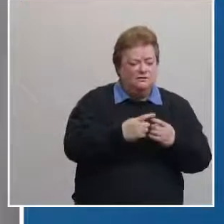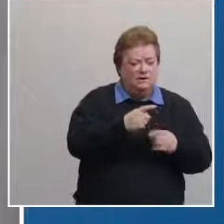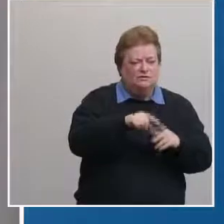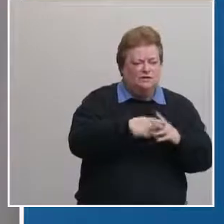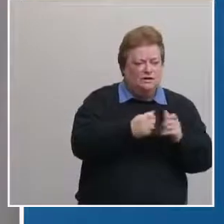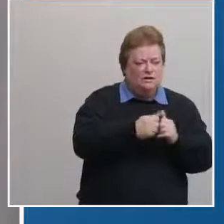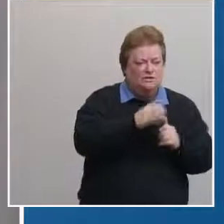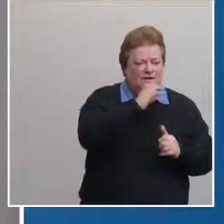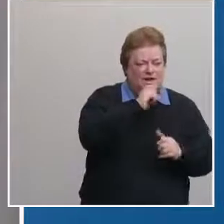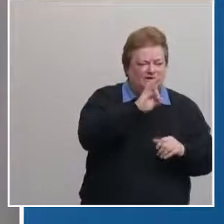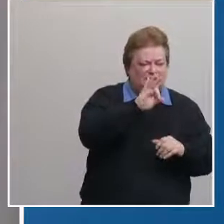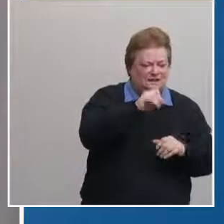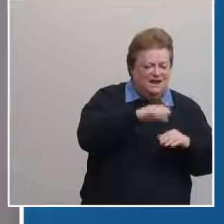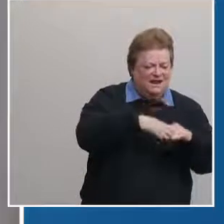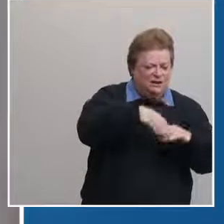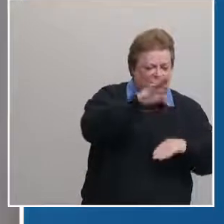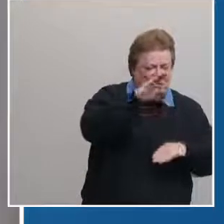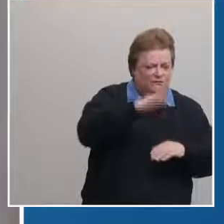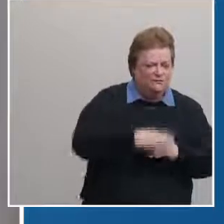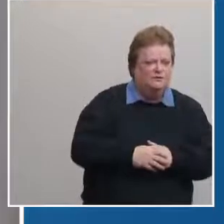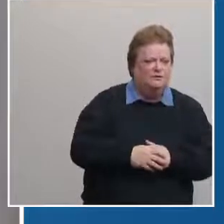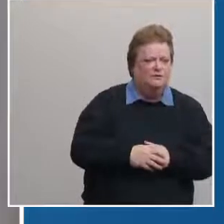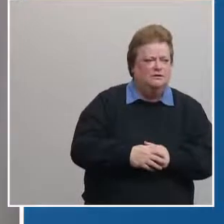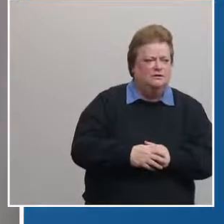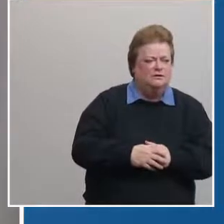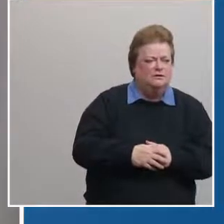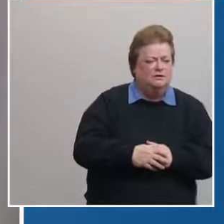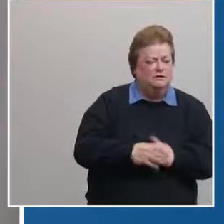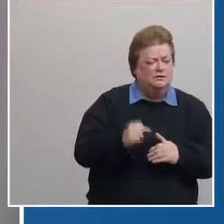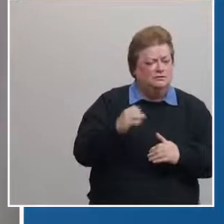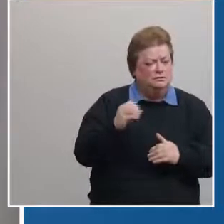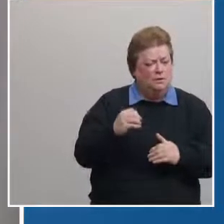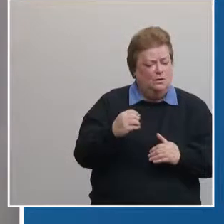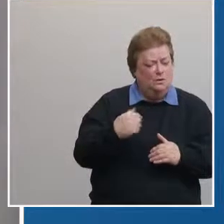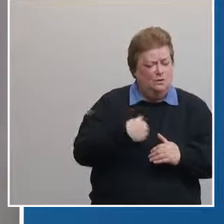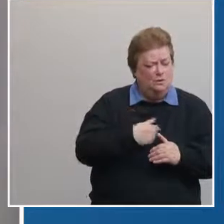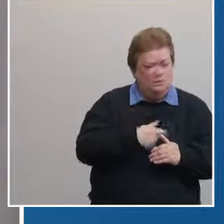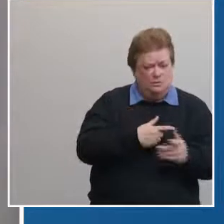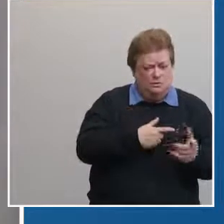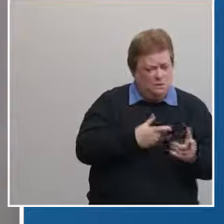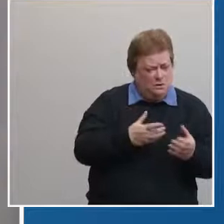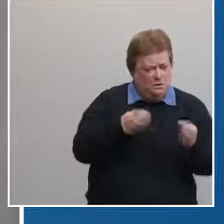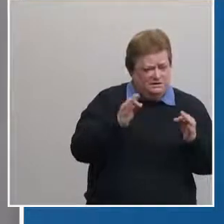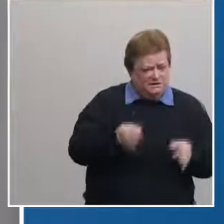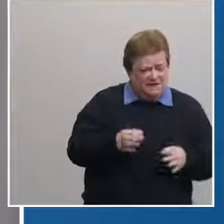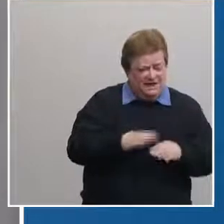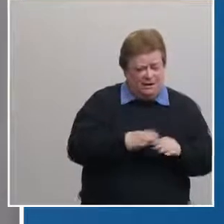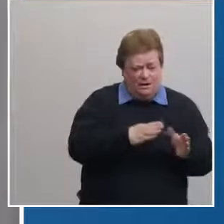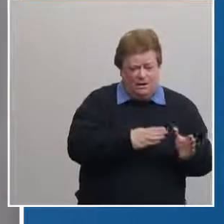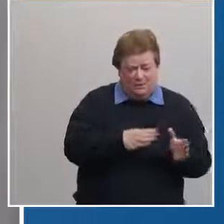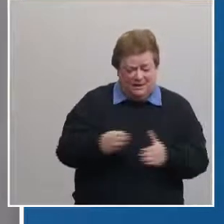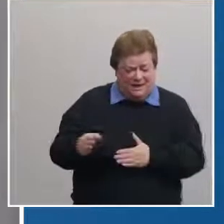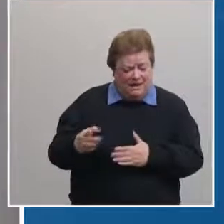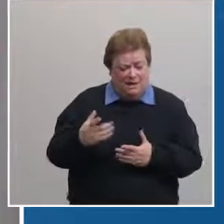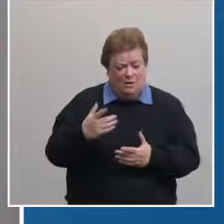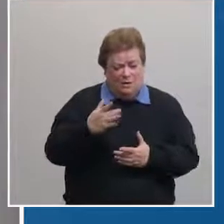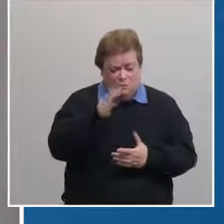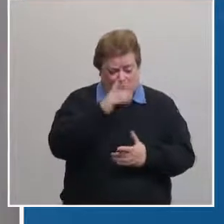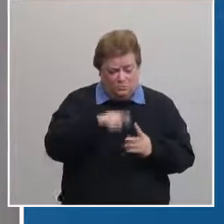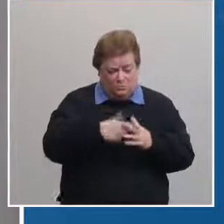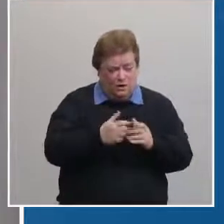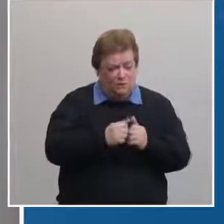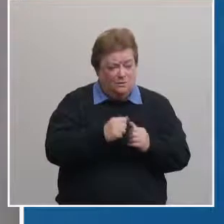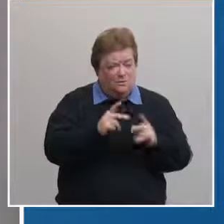at this point have you guys decided on a plan for that as to starting with people older when you start